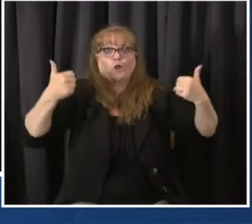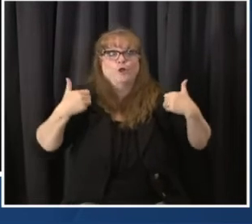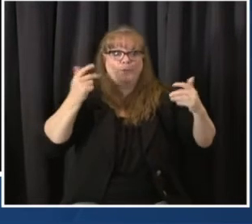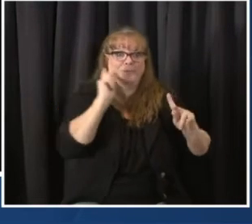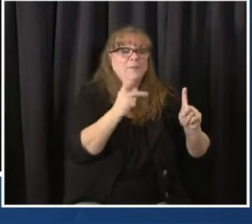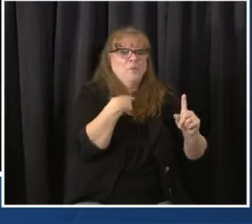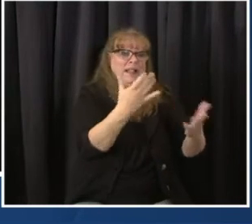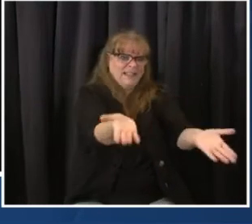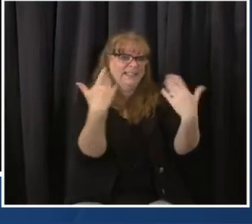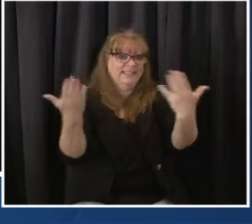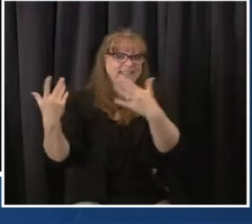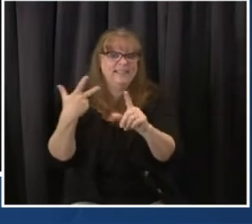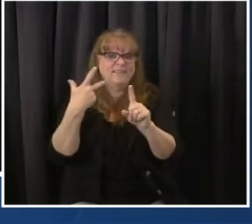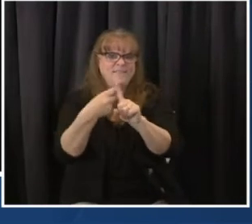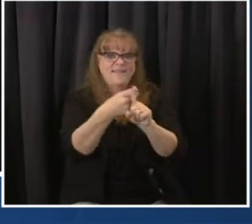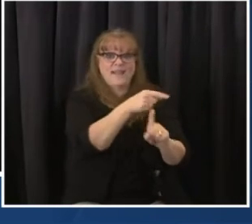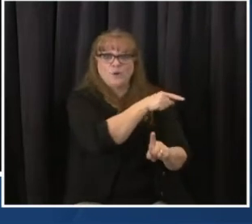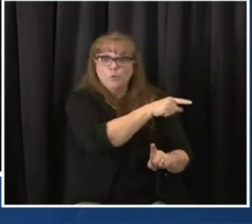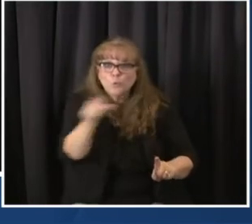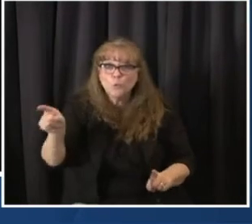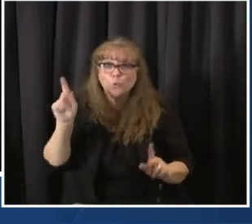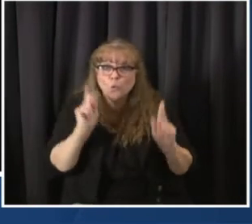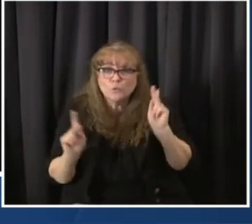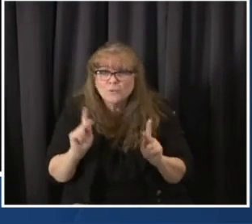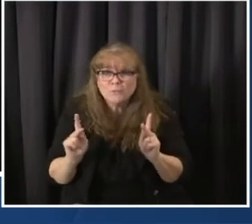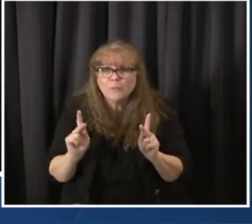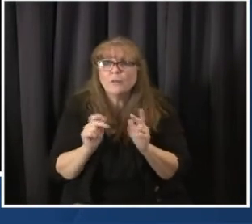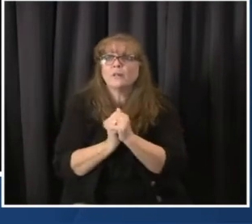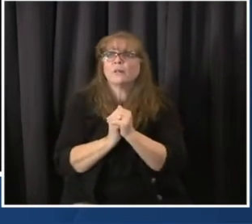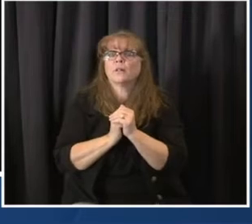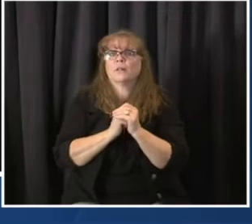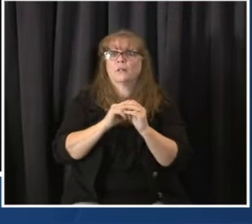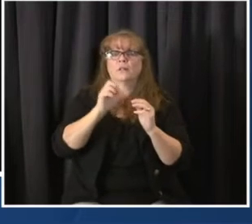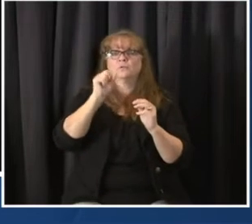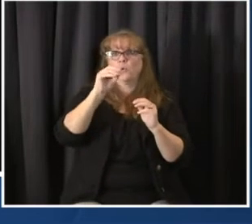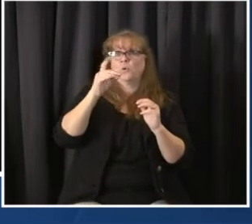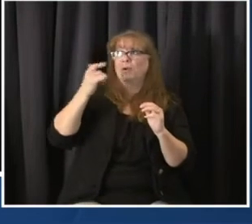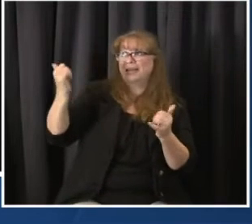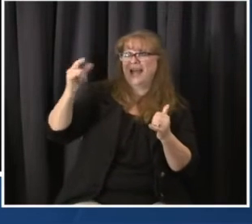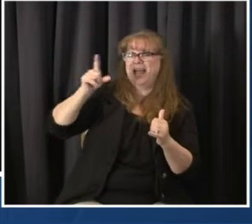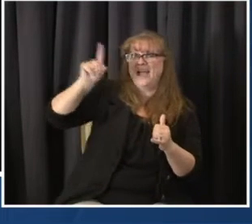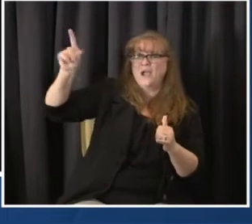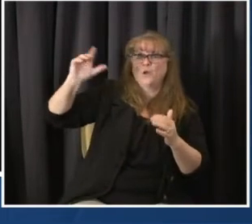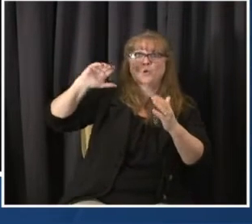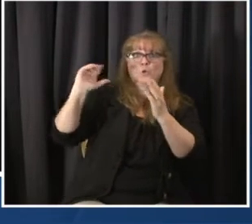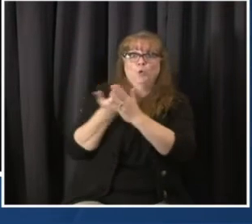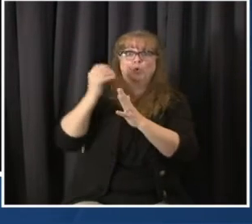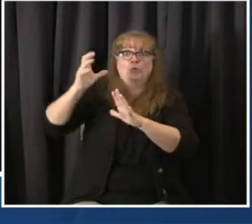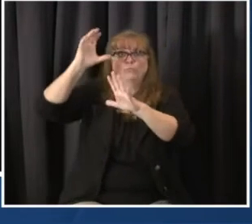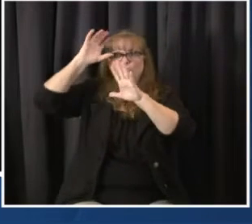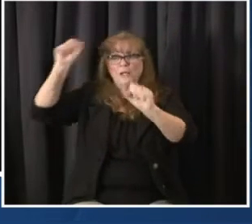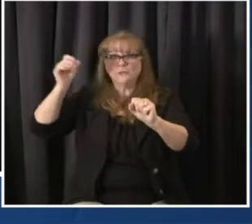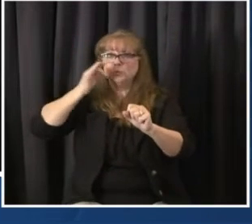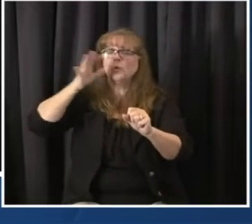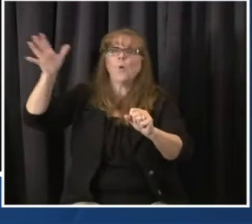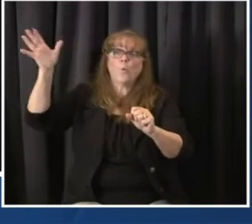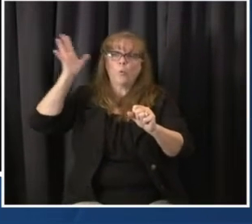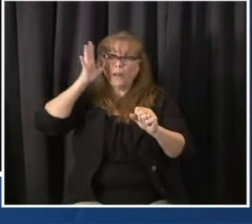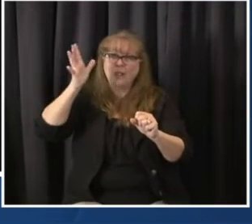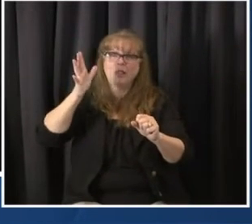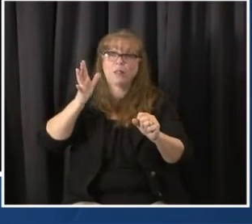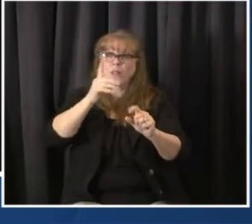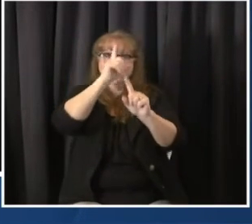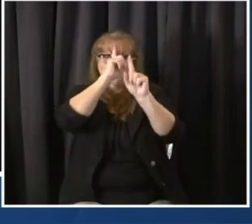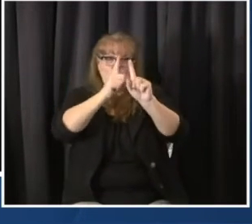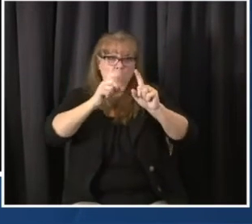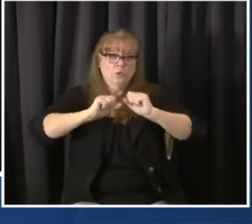all the vaccine or most of it that the federal government has to the states, presumably in late January, early February. This is this will be a very